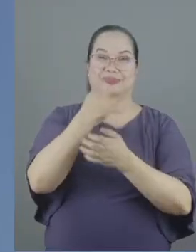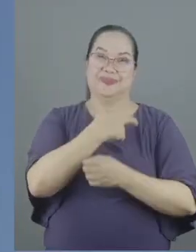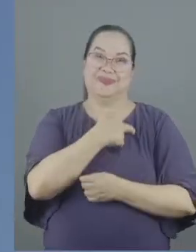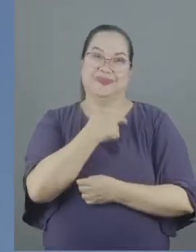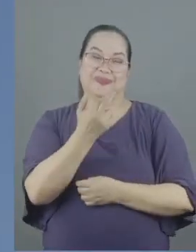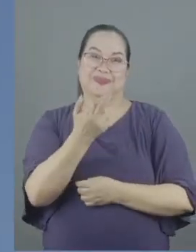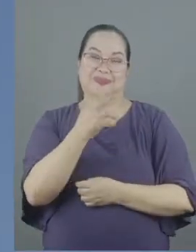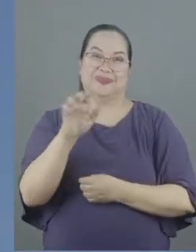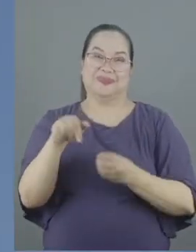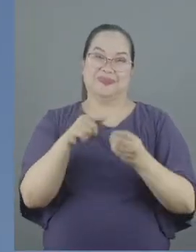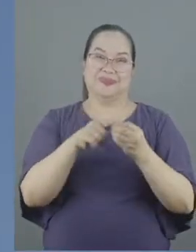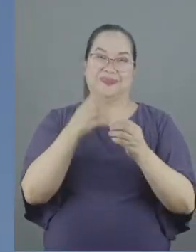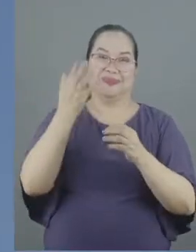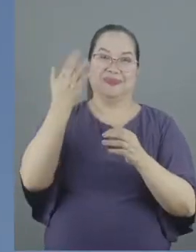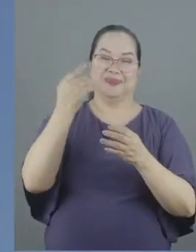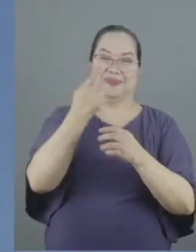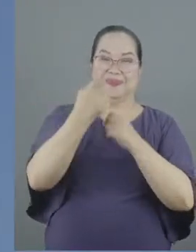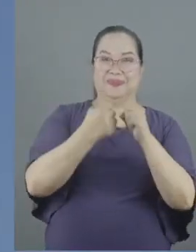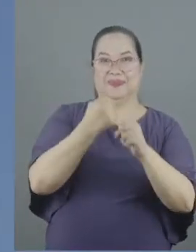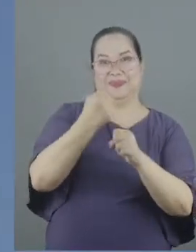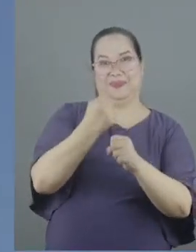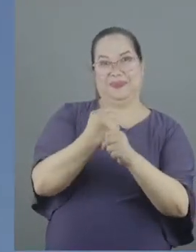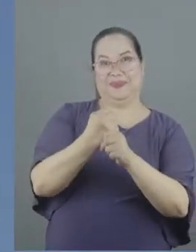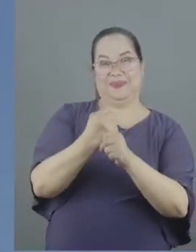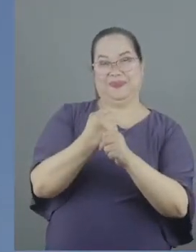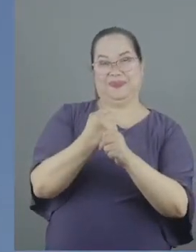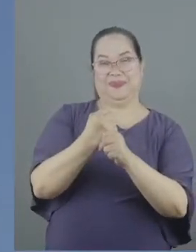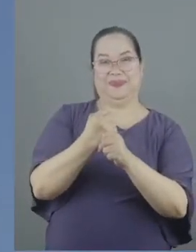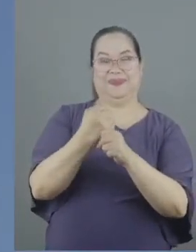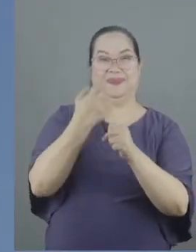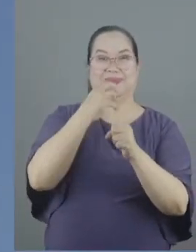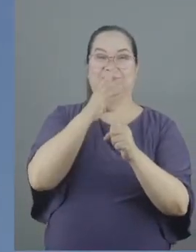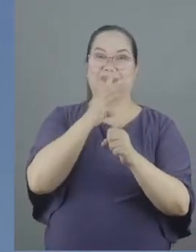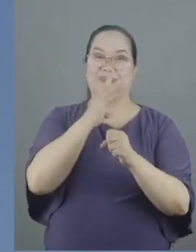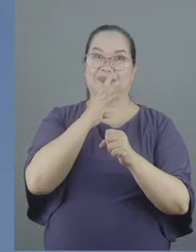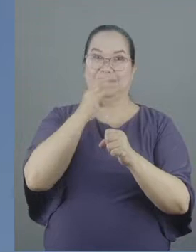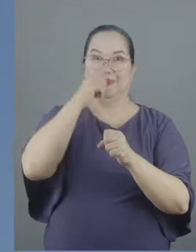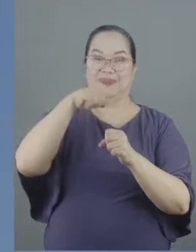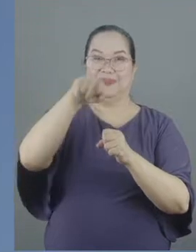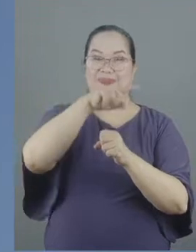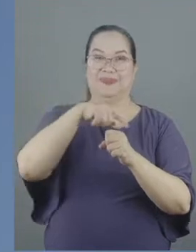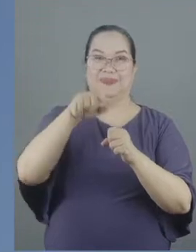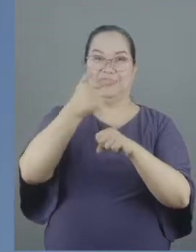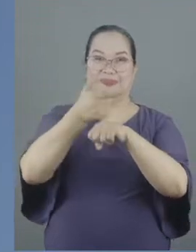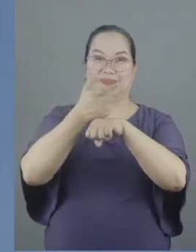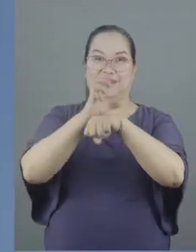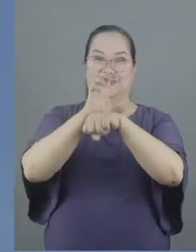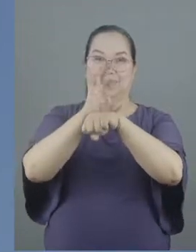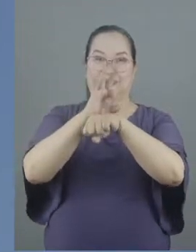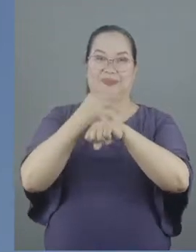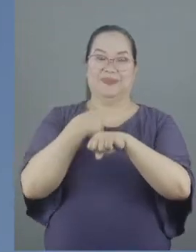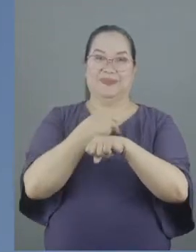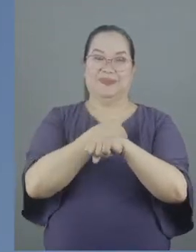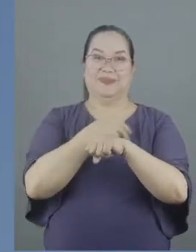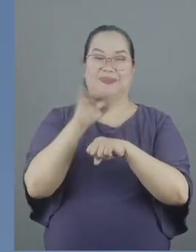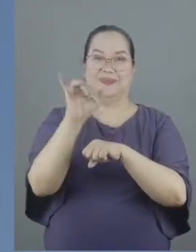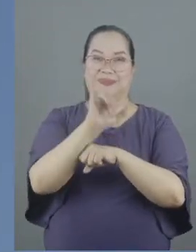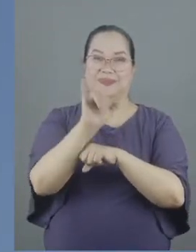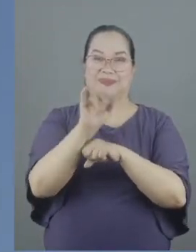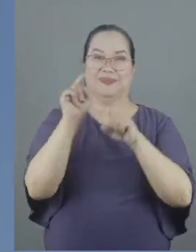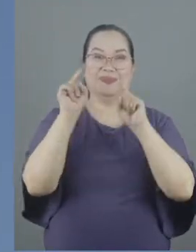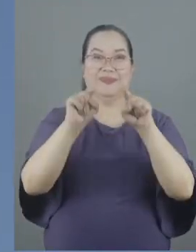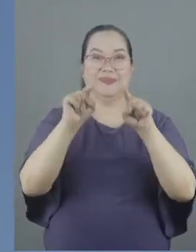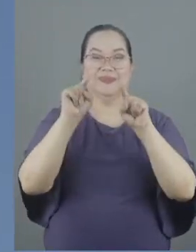over the past few years. Let me speak to my fellow GCF members and fellow GCF attendees.